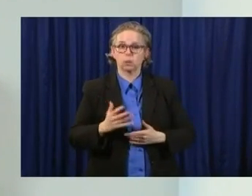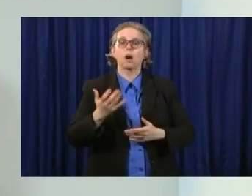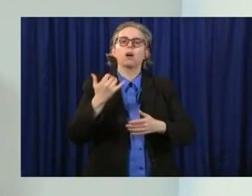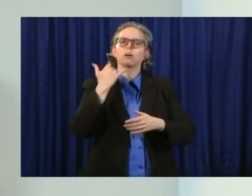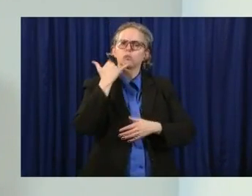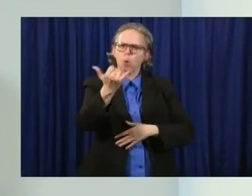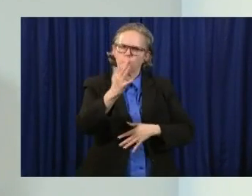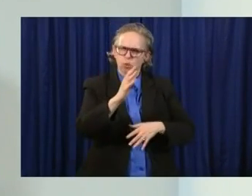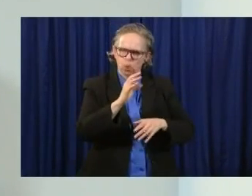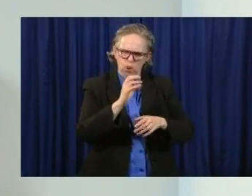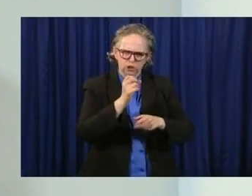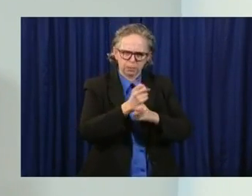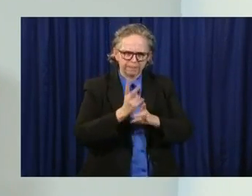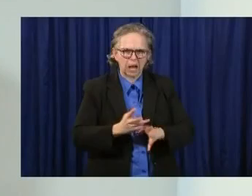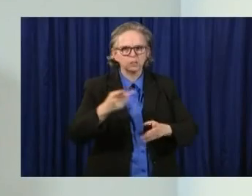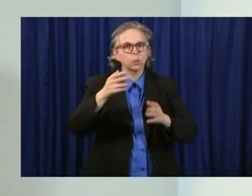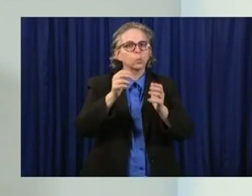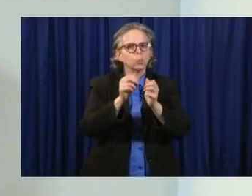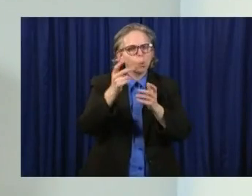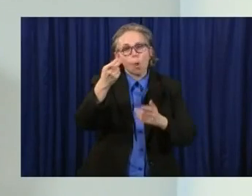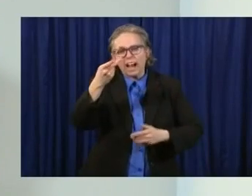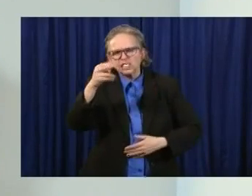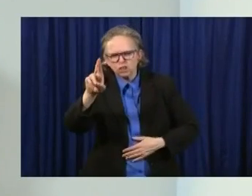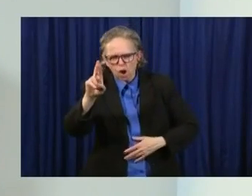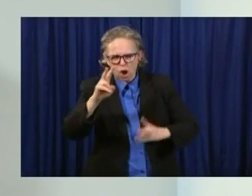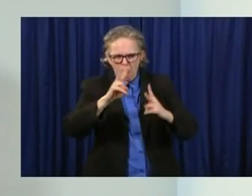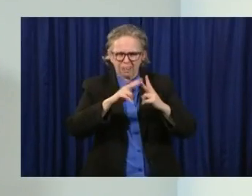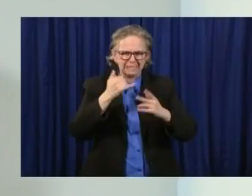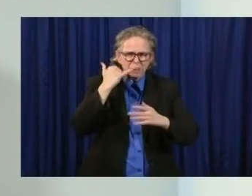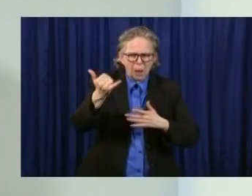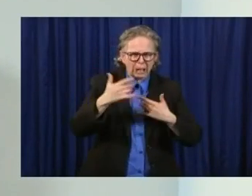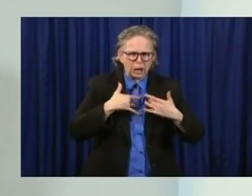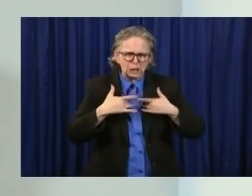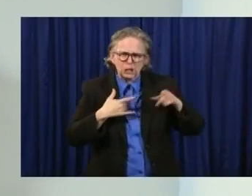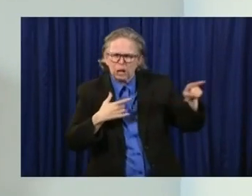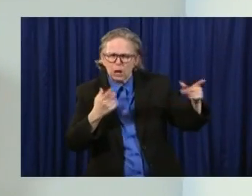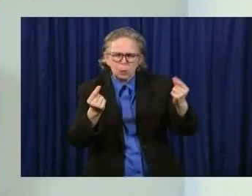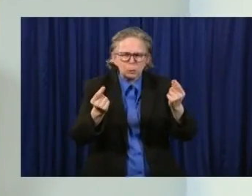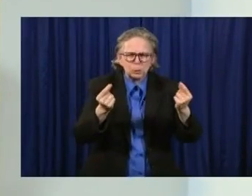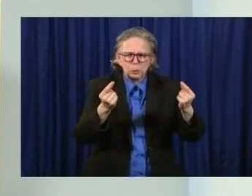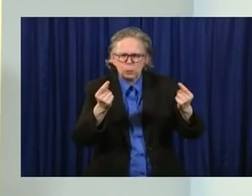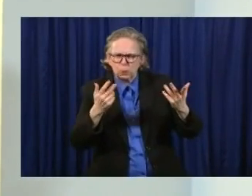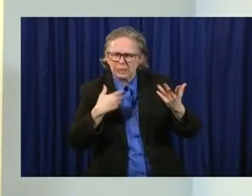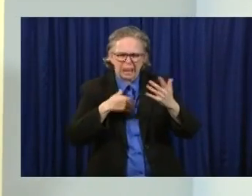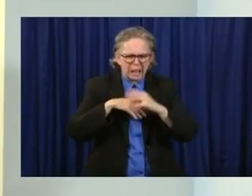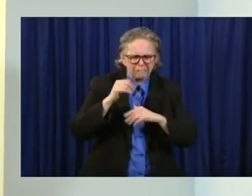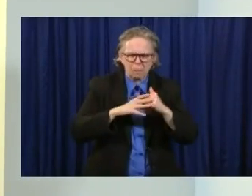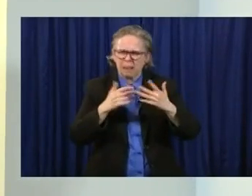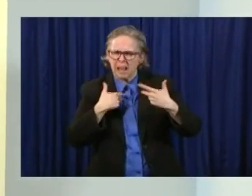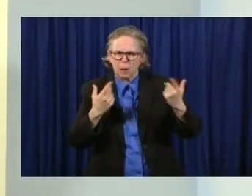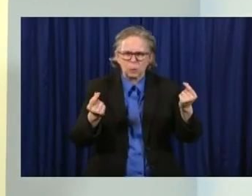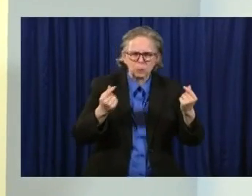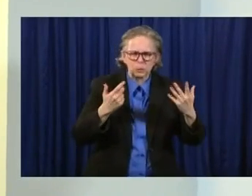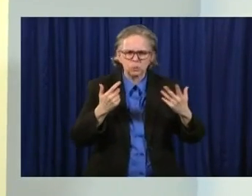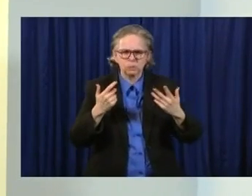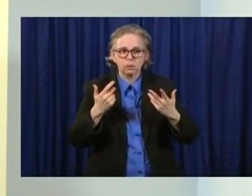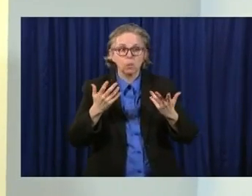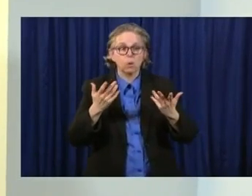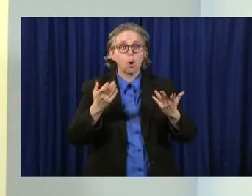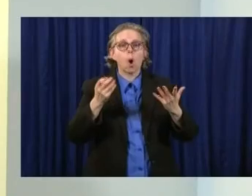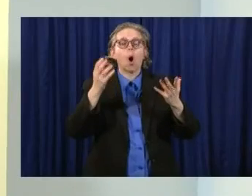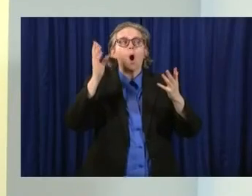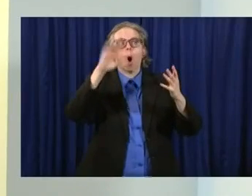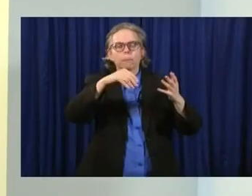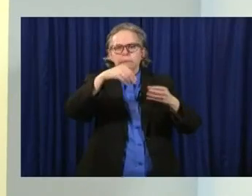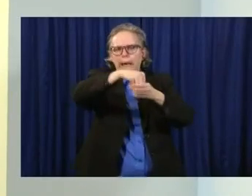there's something in your situation that's making you feel uncomfortable or unsafe, and hopefully they will address those.